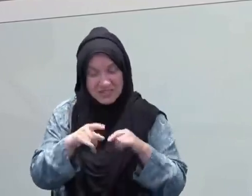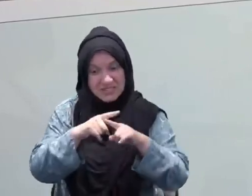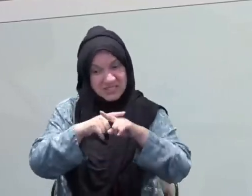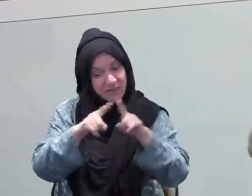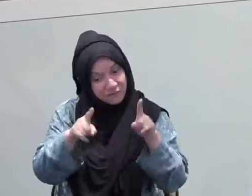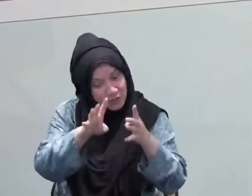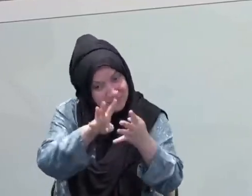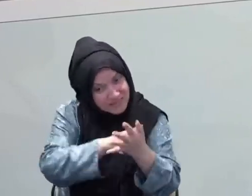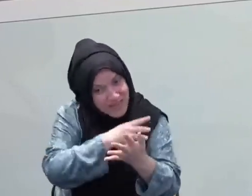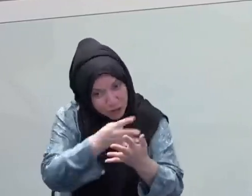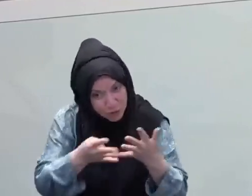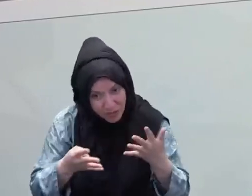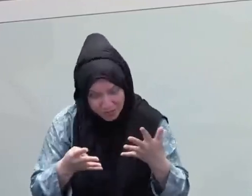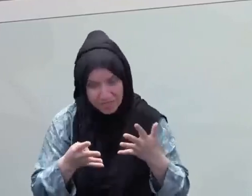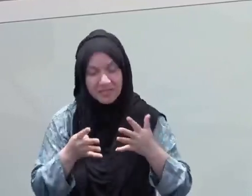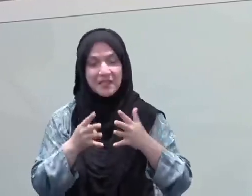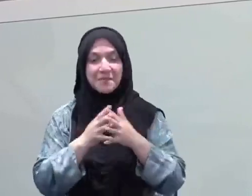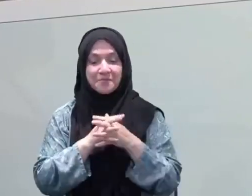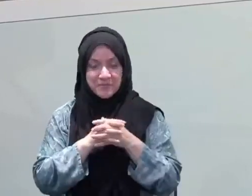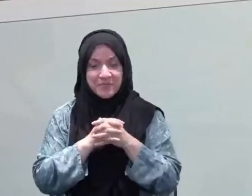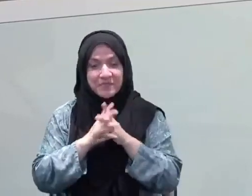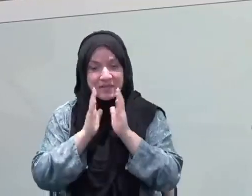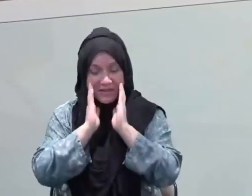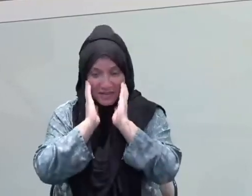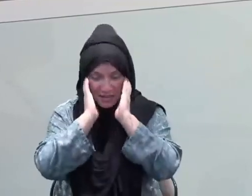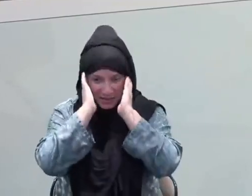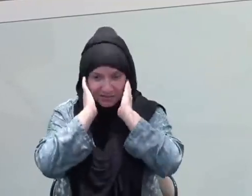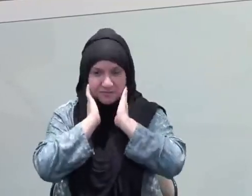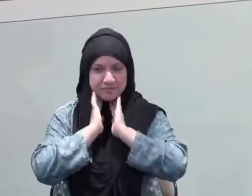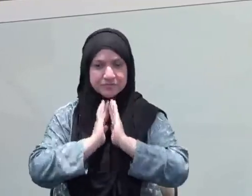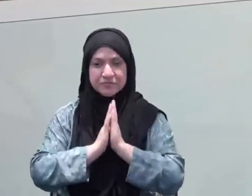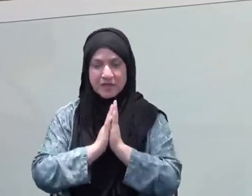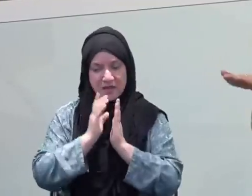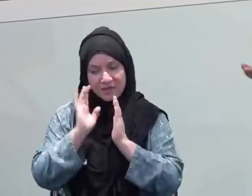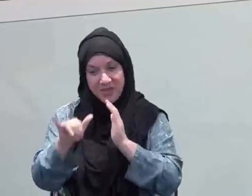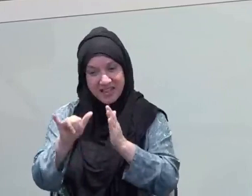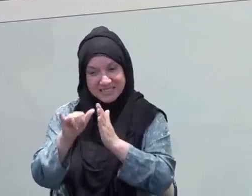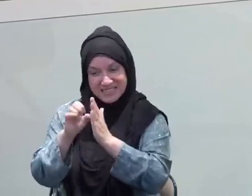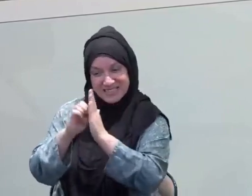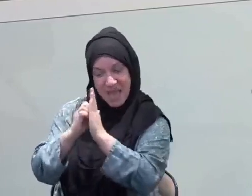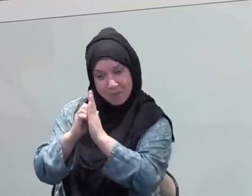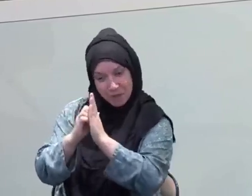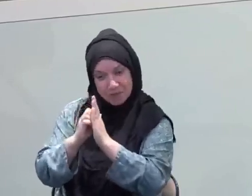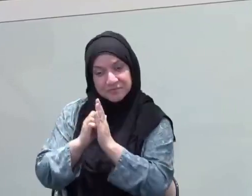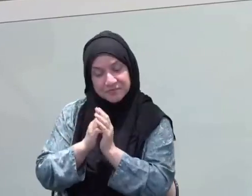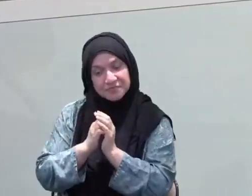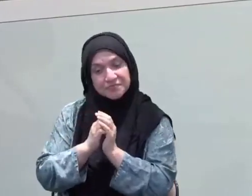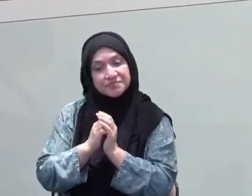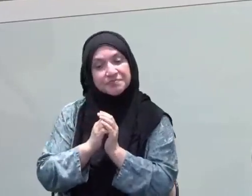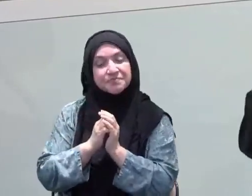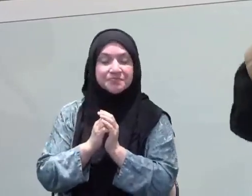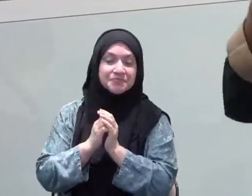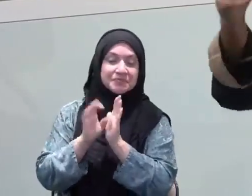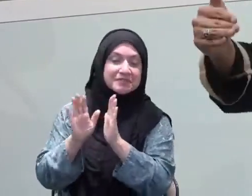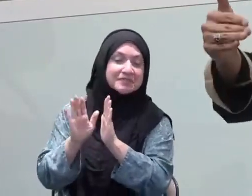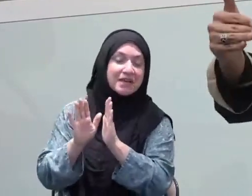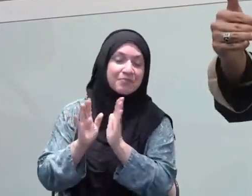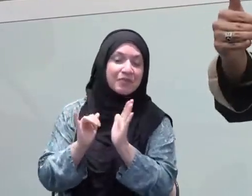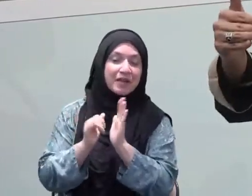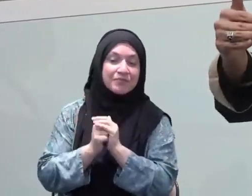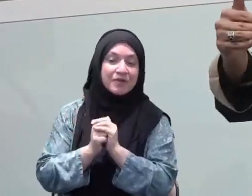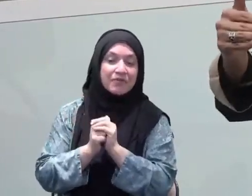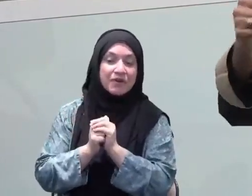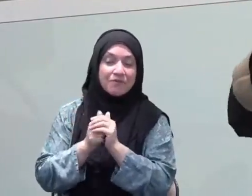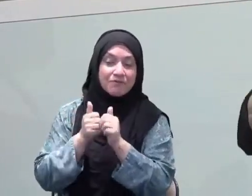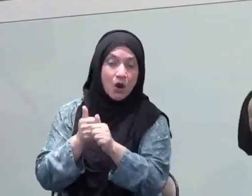ibadat, all of the acts of worship that you plan to take on in this Ramadan. Set a goal for the 20, set a goal